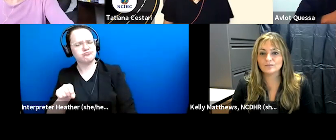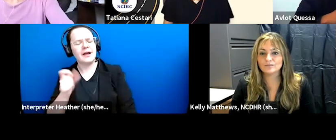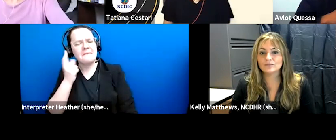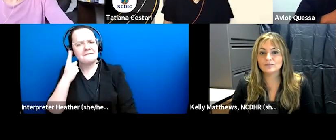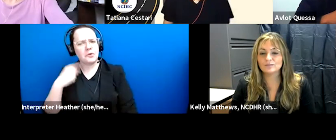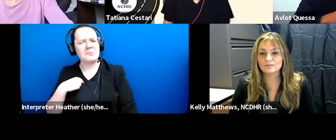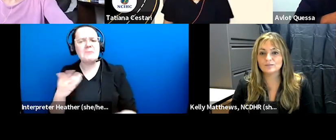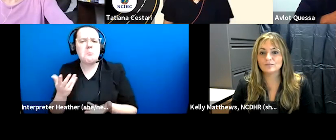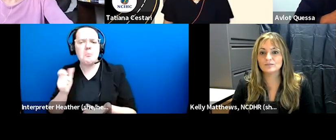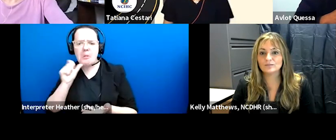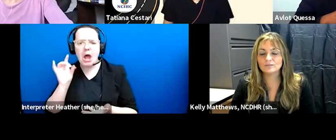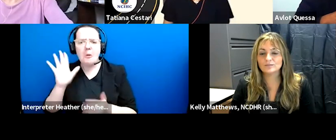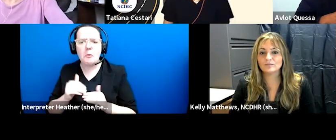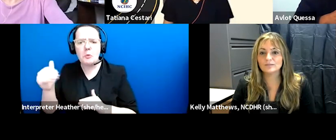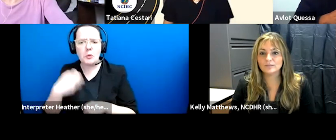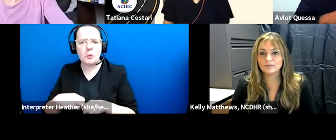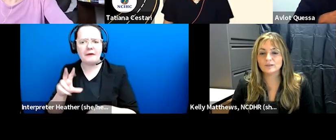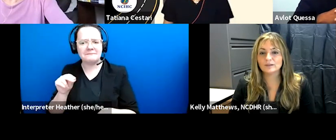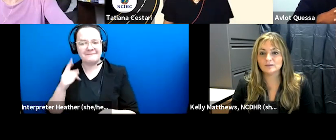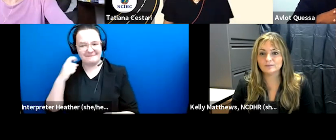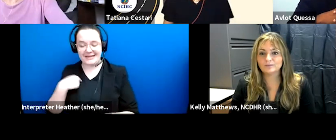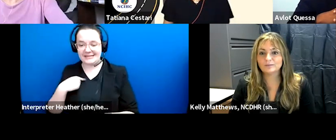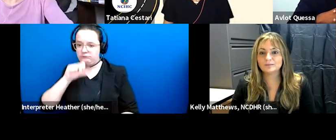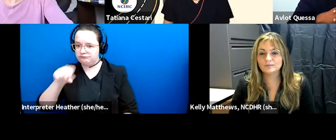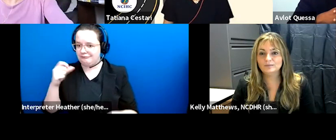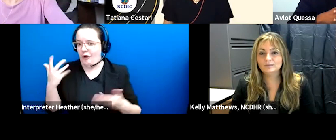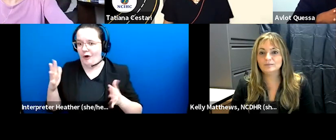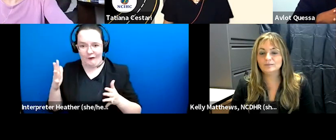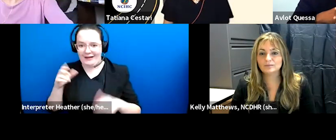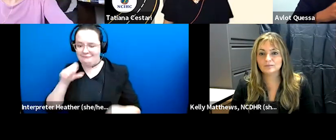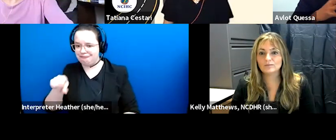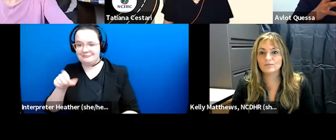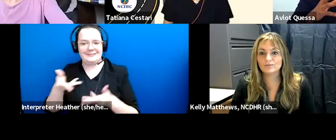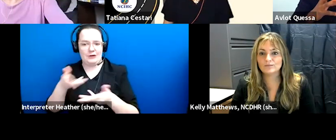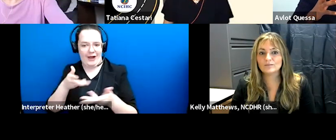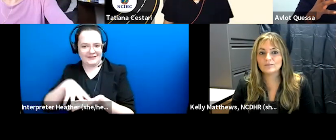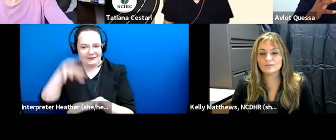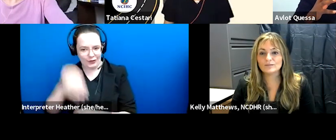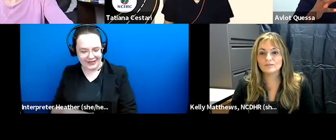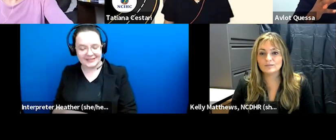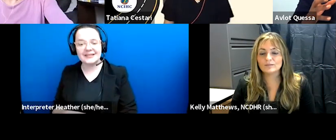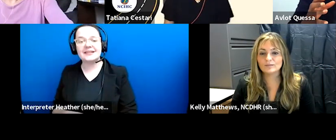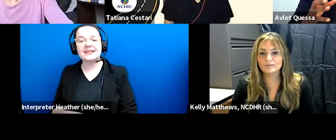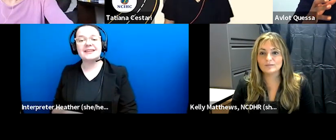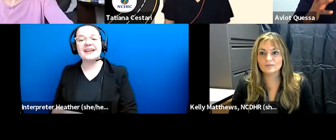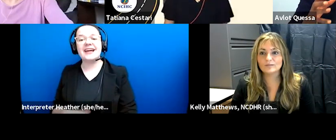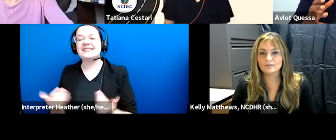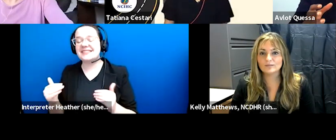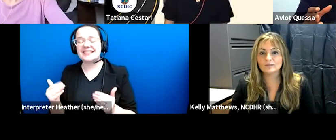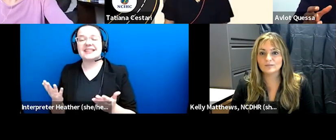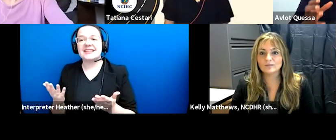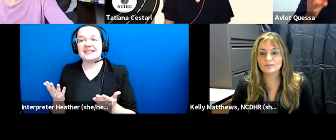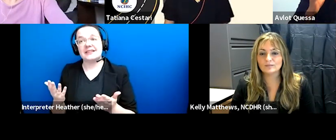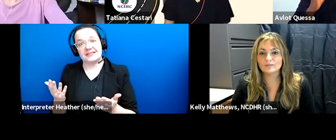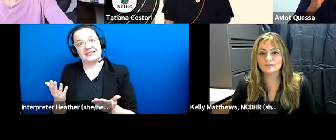um i i'm a big fan of interactive learning uh and and it's it's it's quite it's a tall